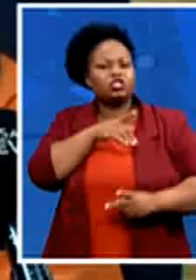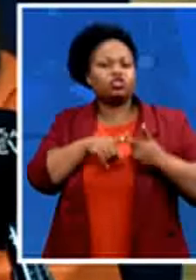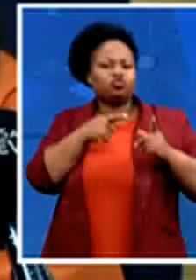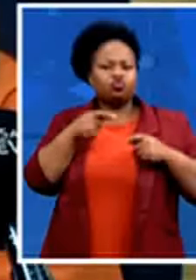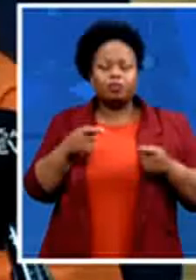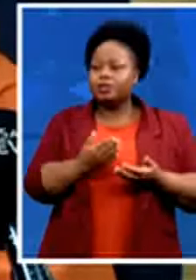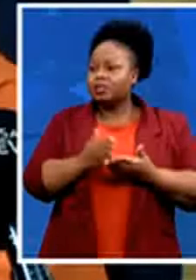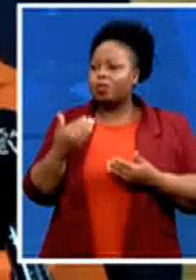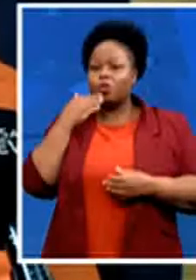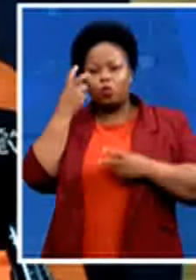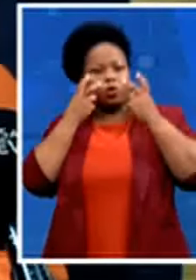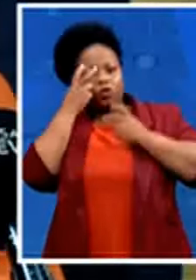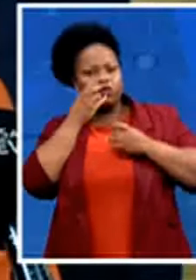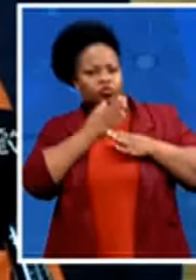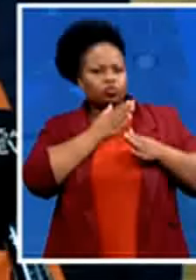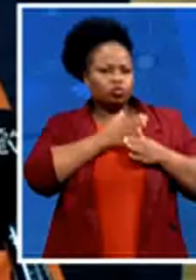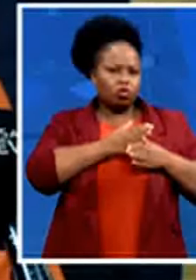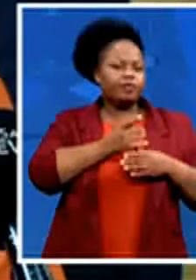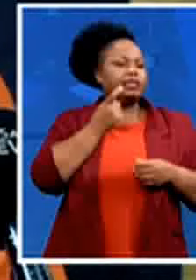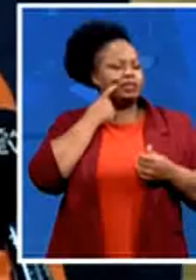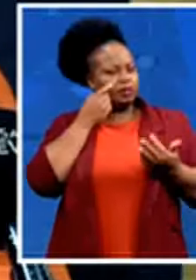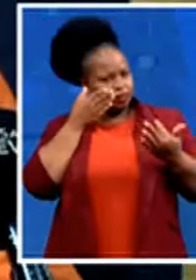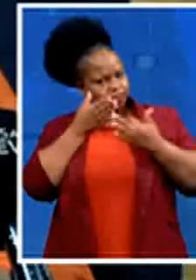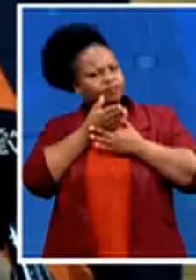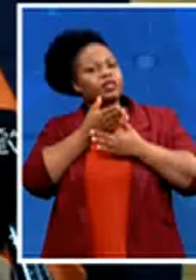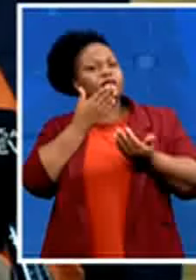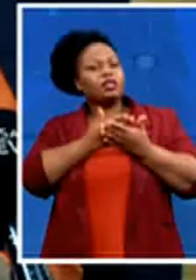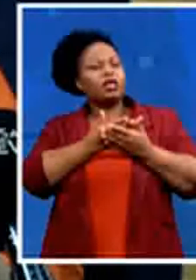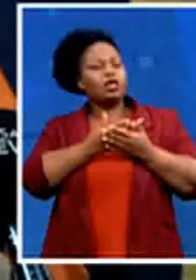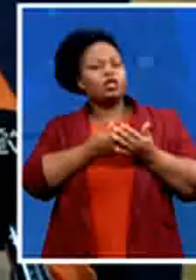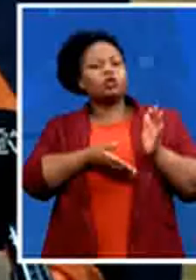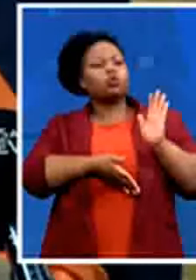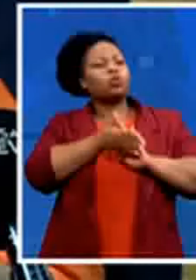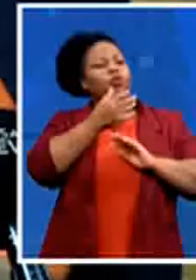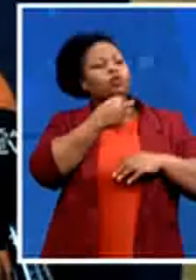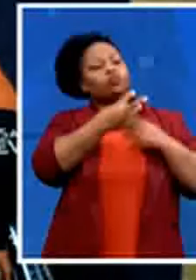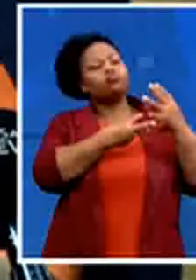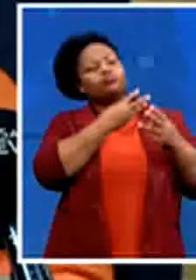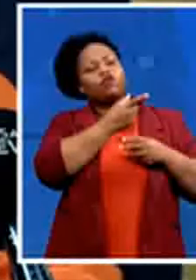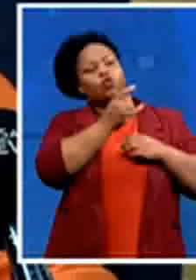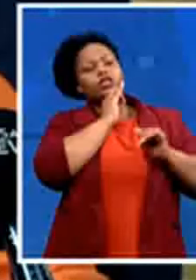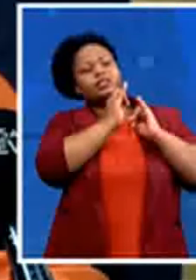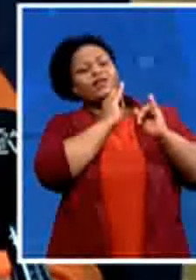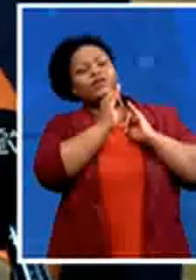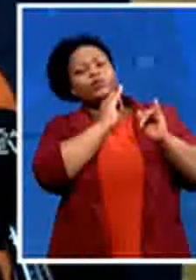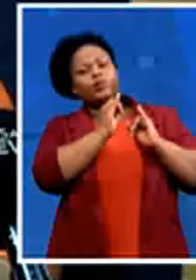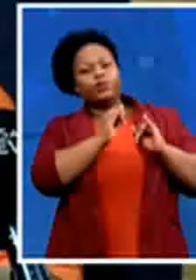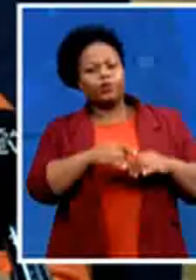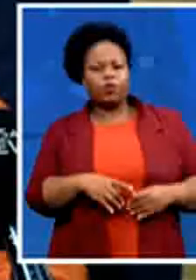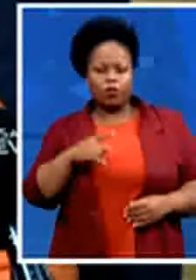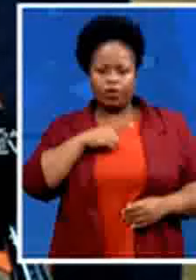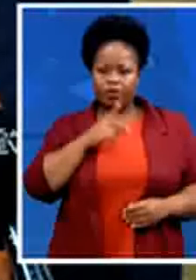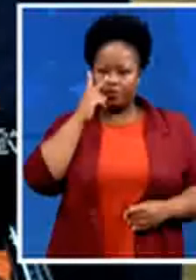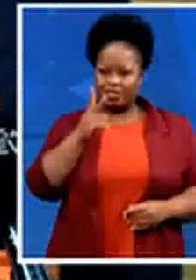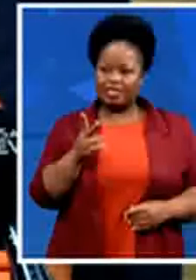have access to go for a job interview we see that off-peak times many of